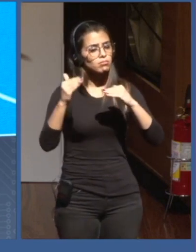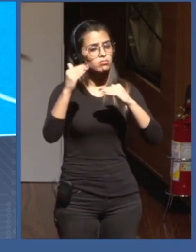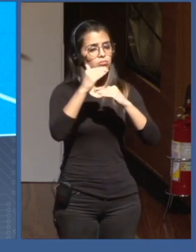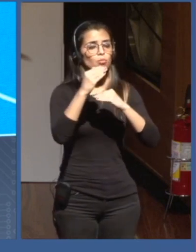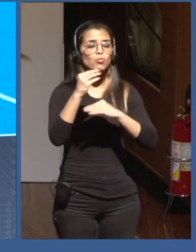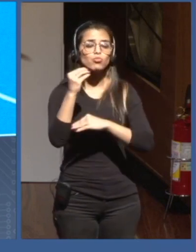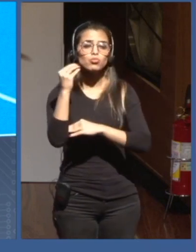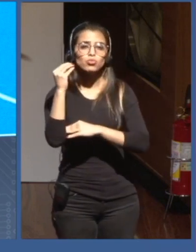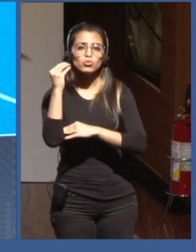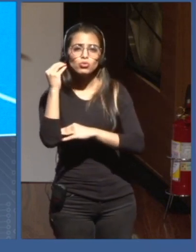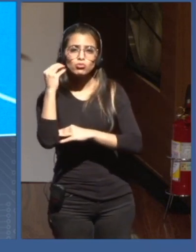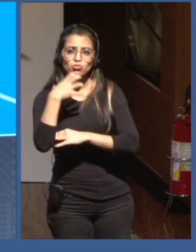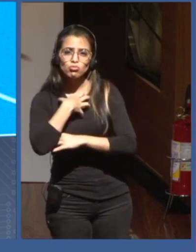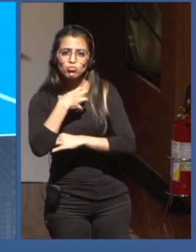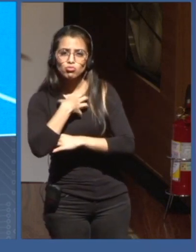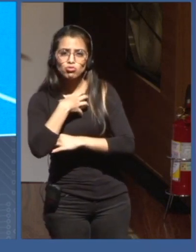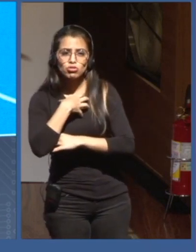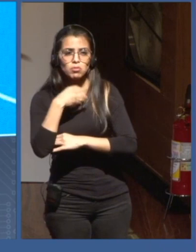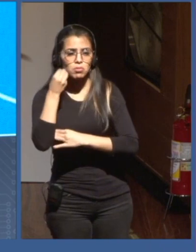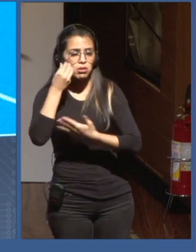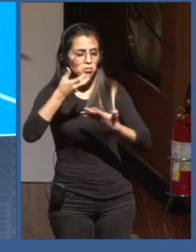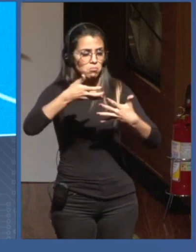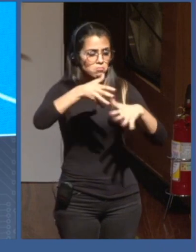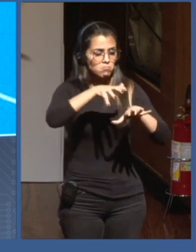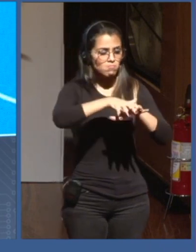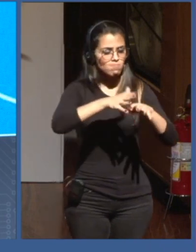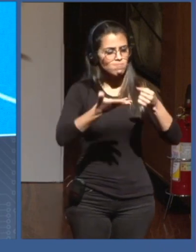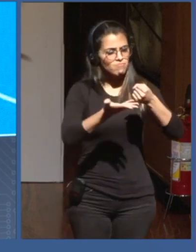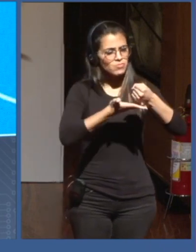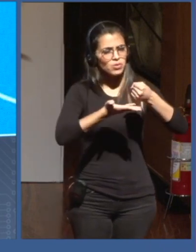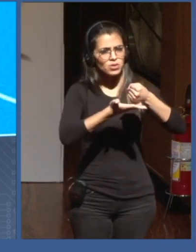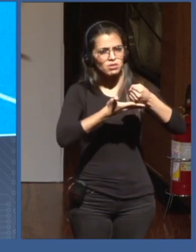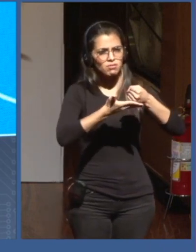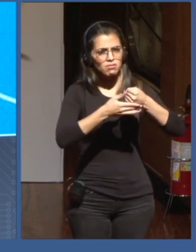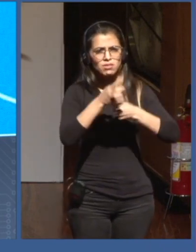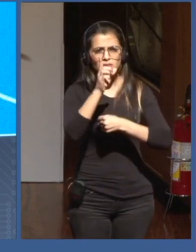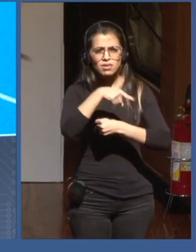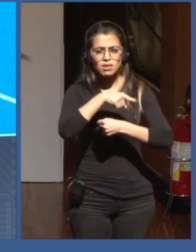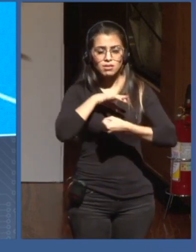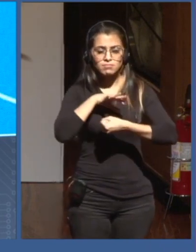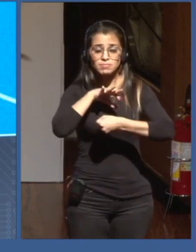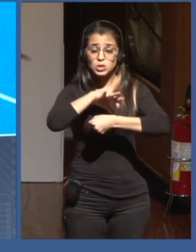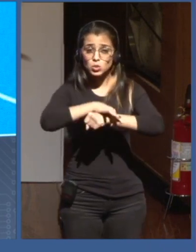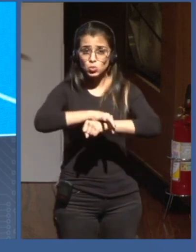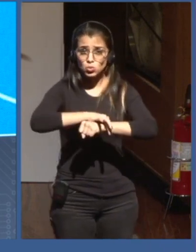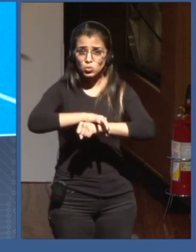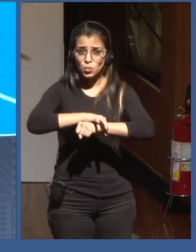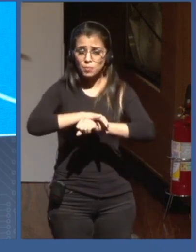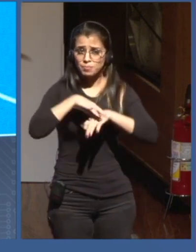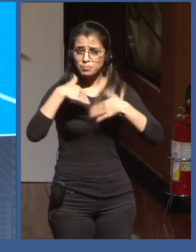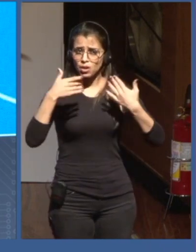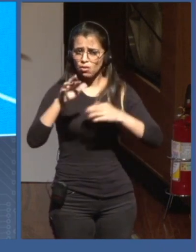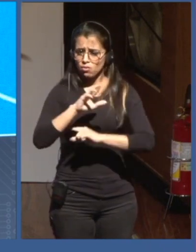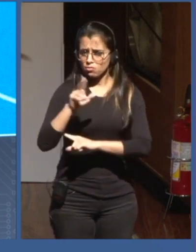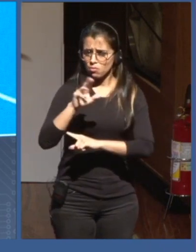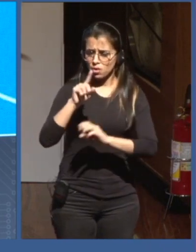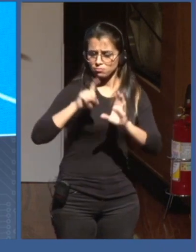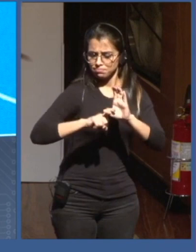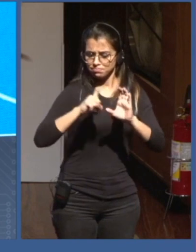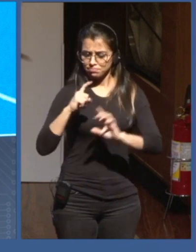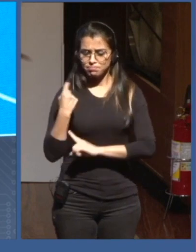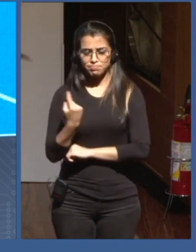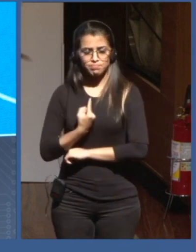to a level that is deemed safe. So, it's not individual data. So, what comes out of the system are